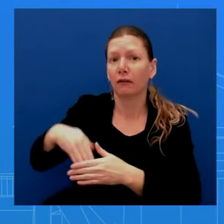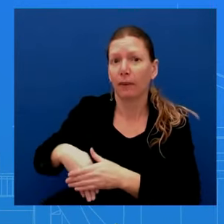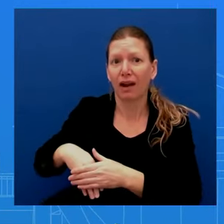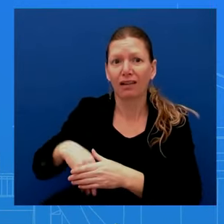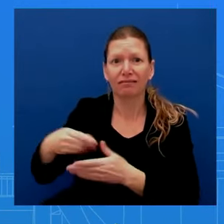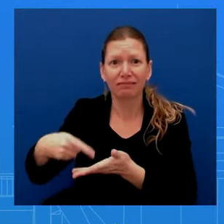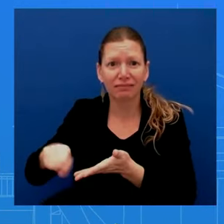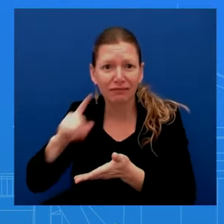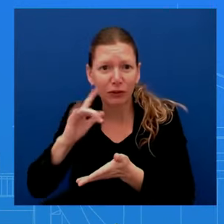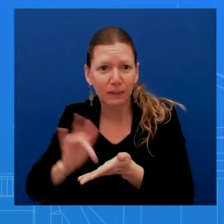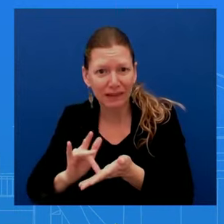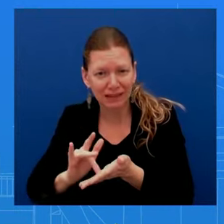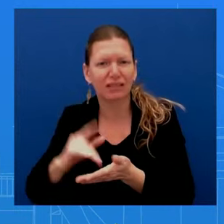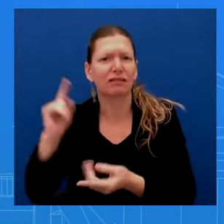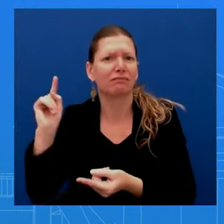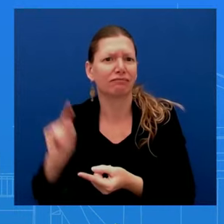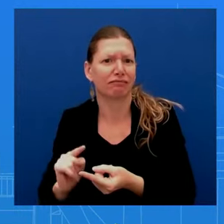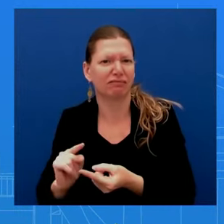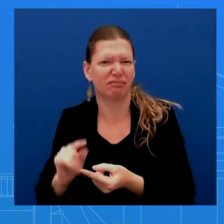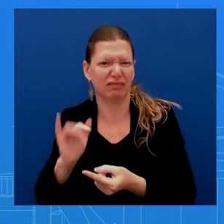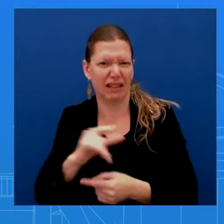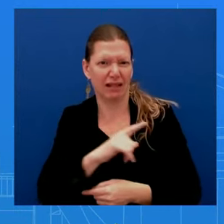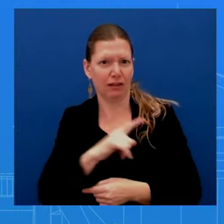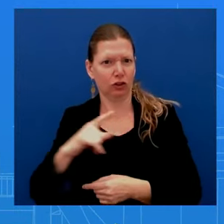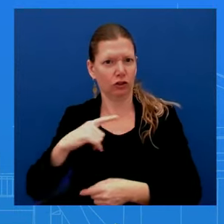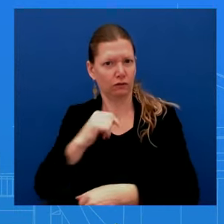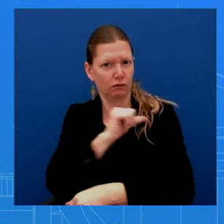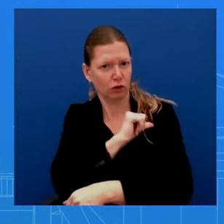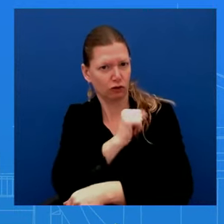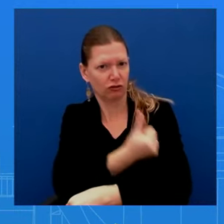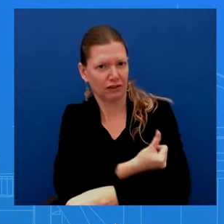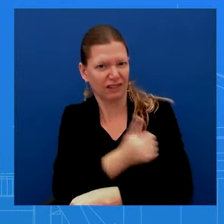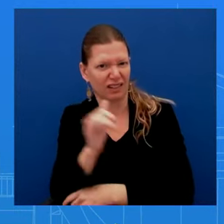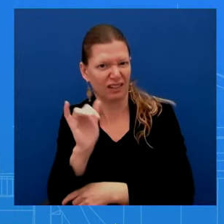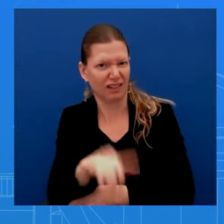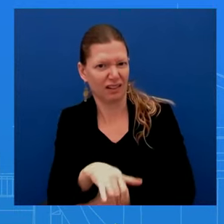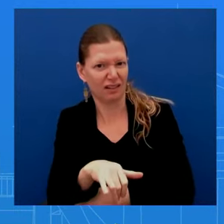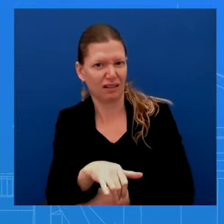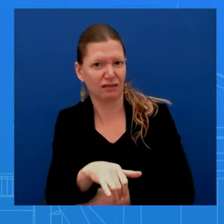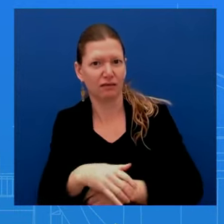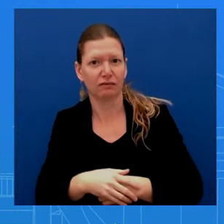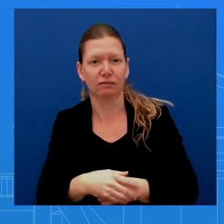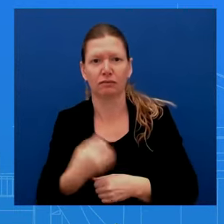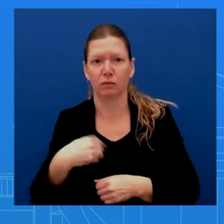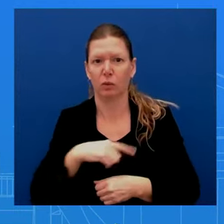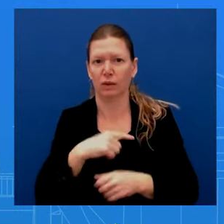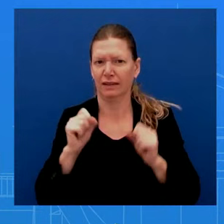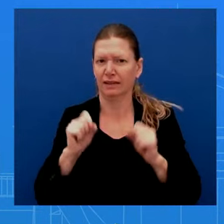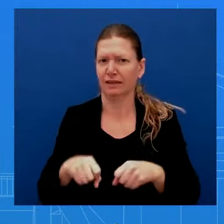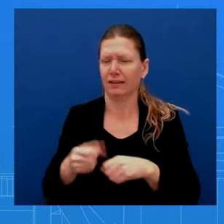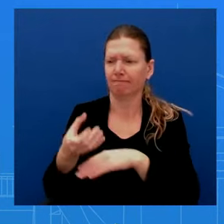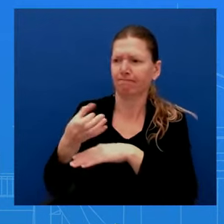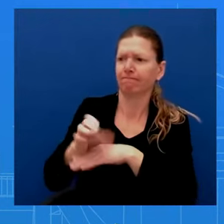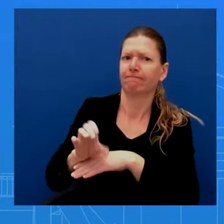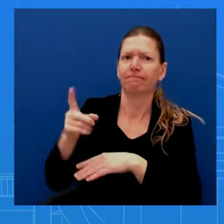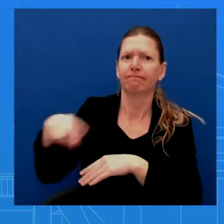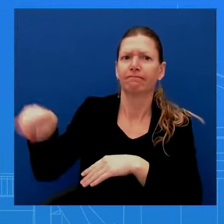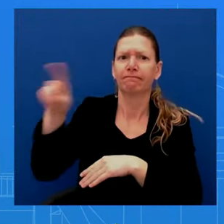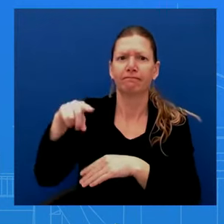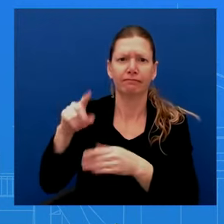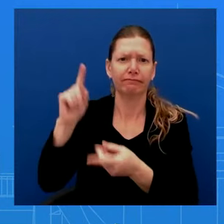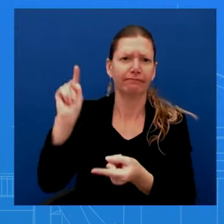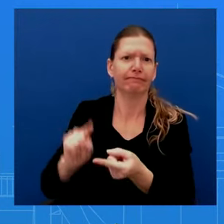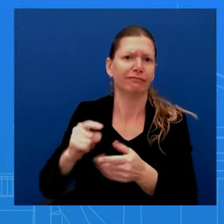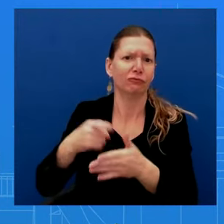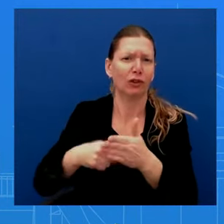both enforcement and rule-making authorities and that's where you've seen the action that's been so important on overdraft fees